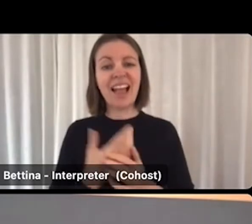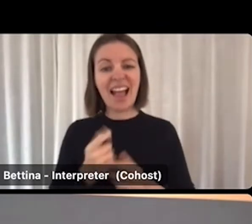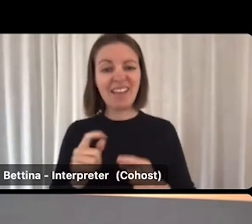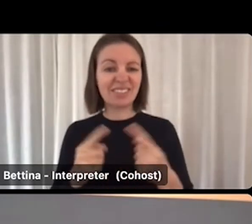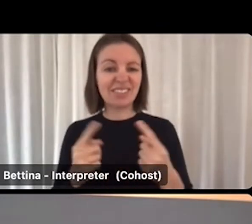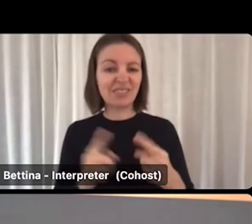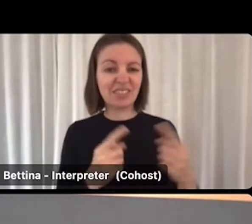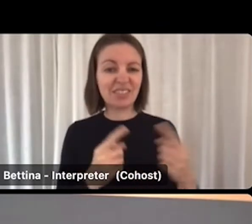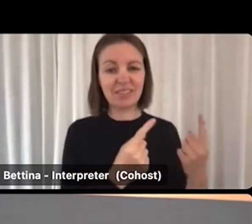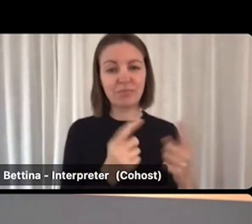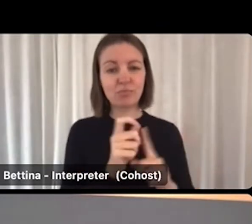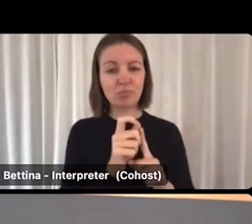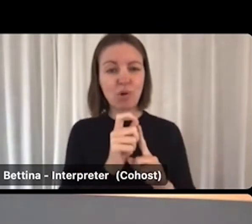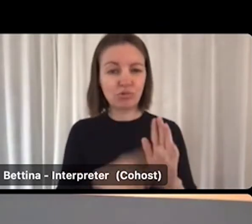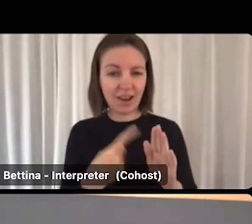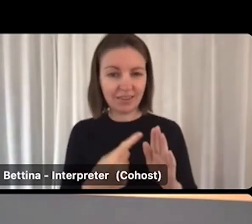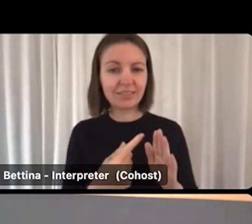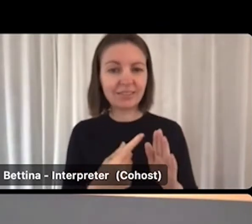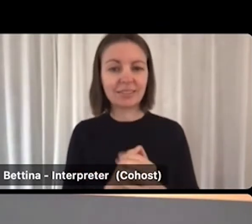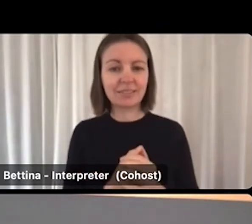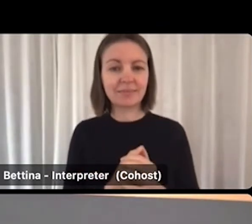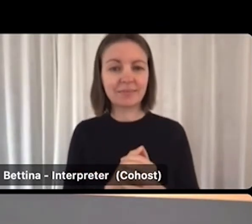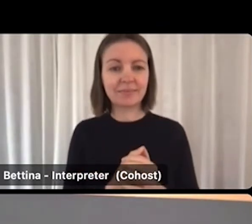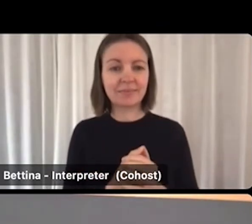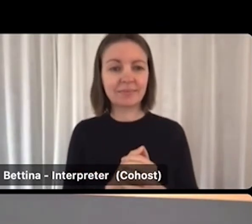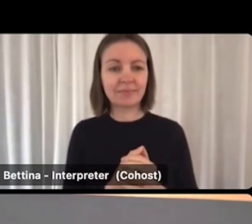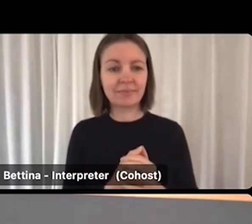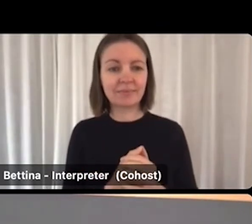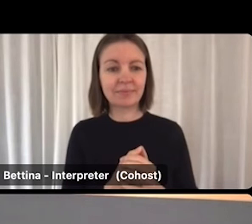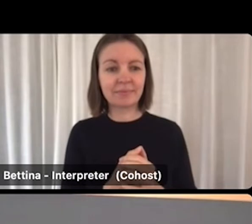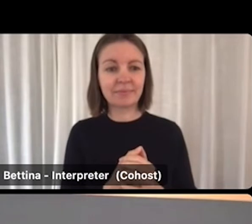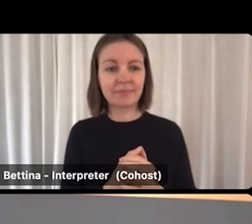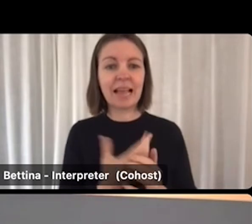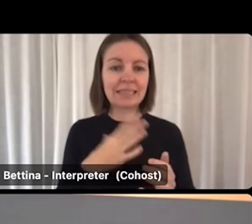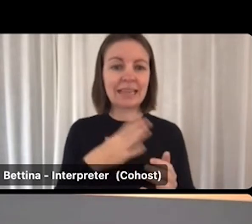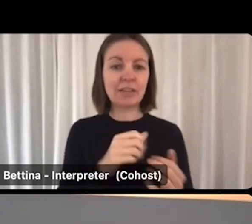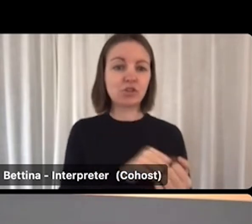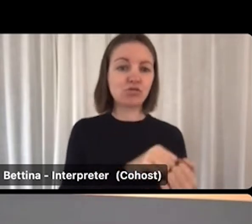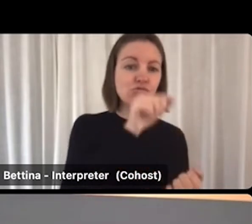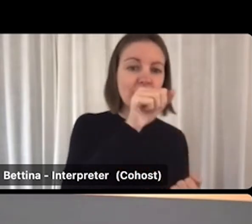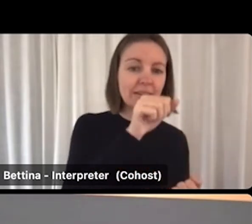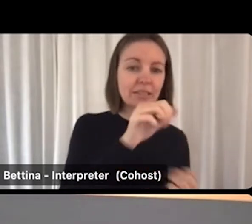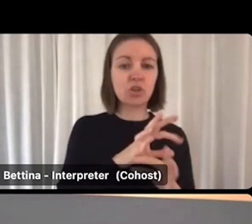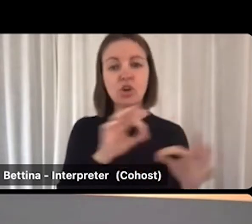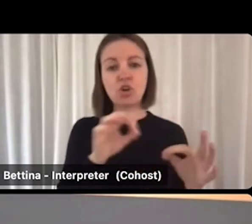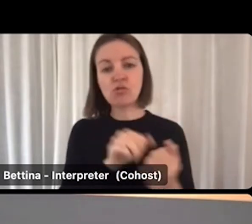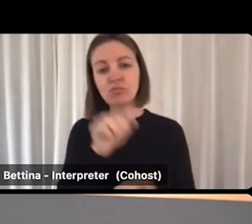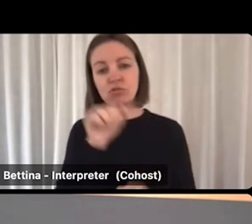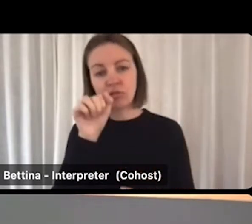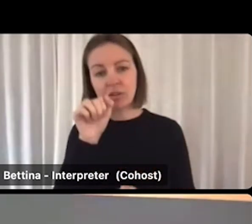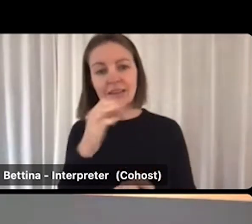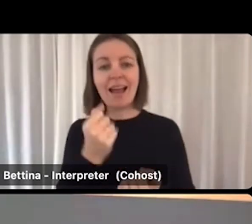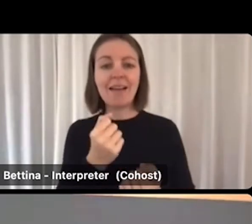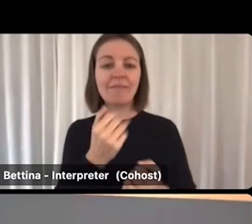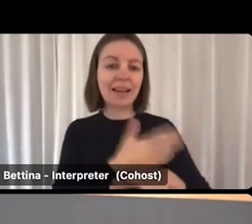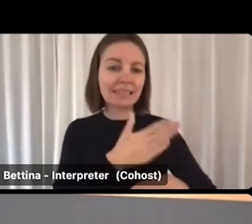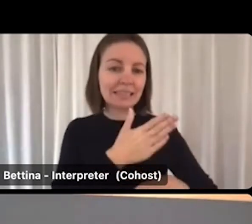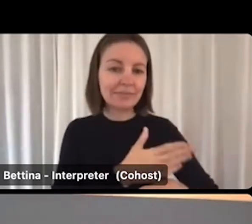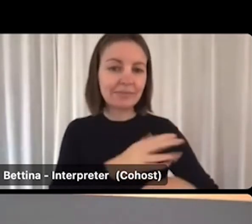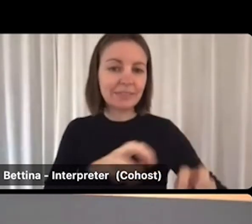work projects or must-haves. So there has to be a component that's accredited and non-accredited training, practical activities,